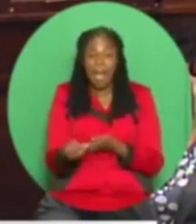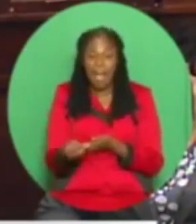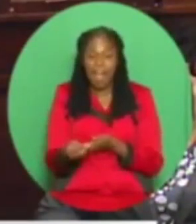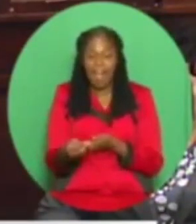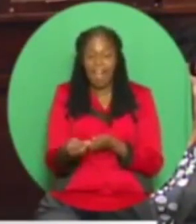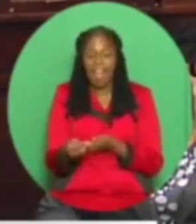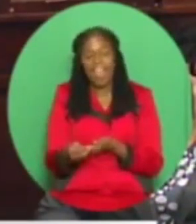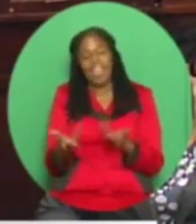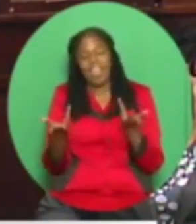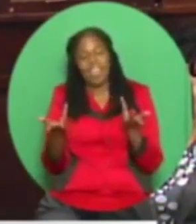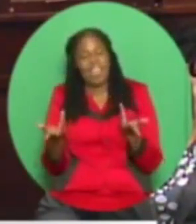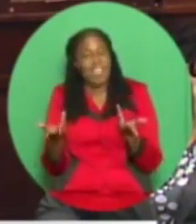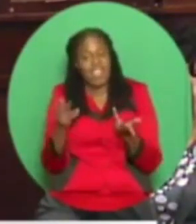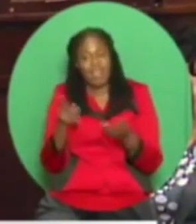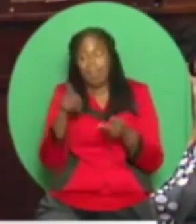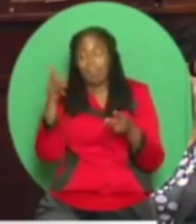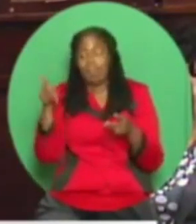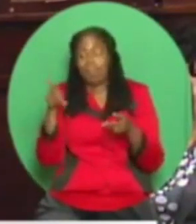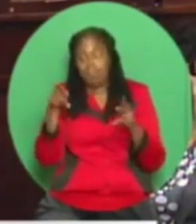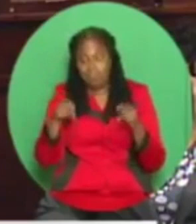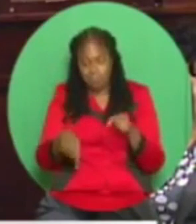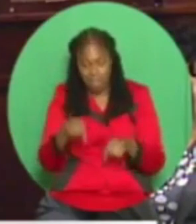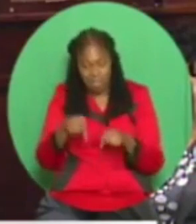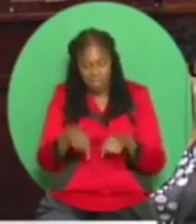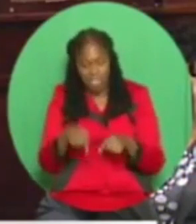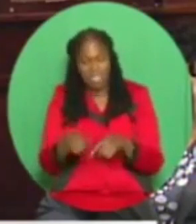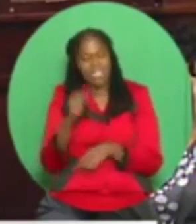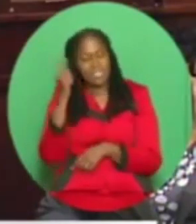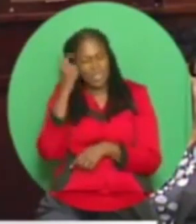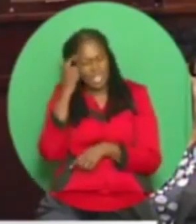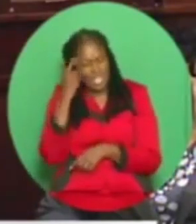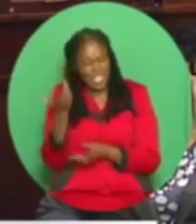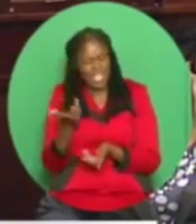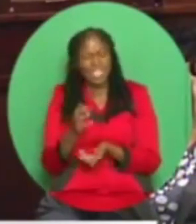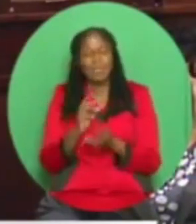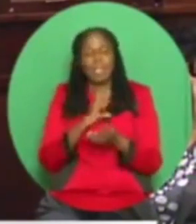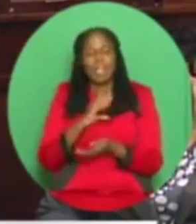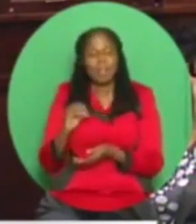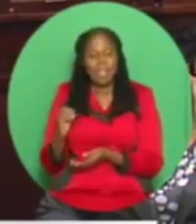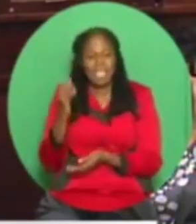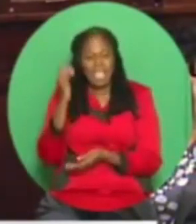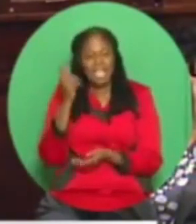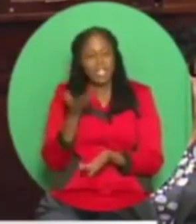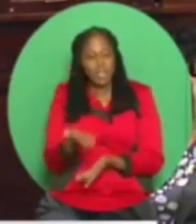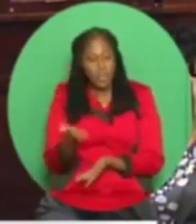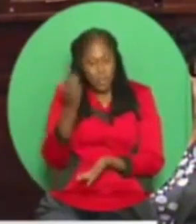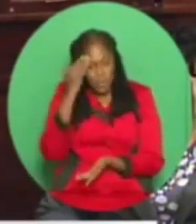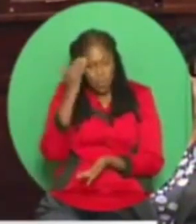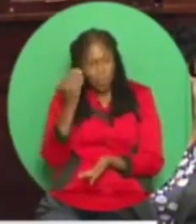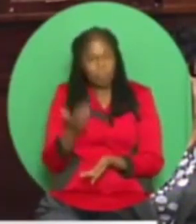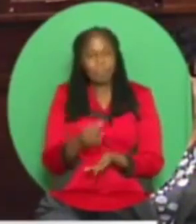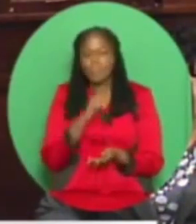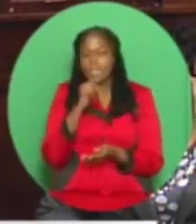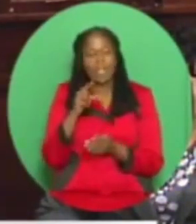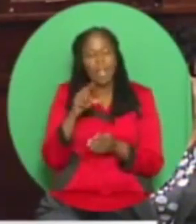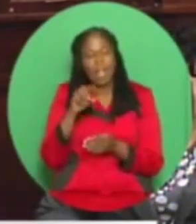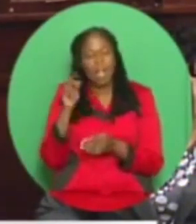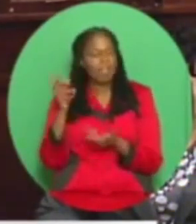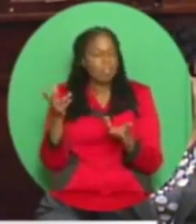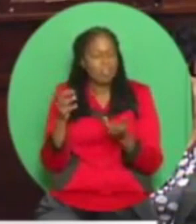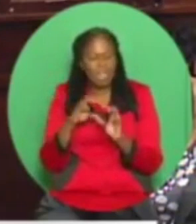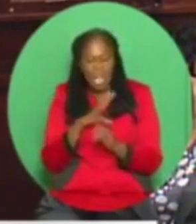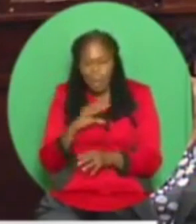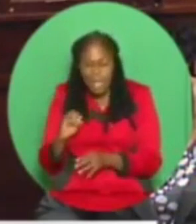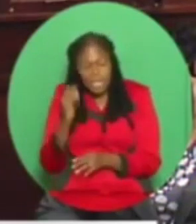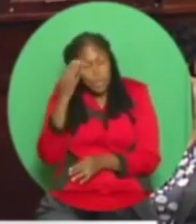think always that it will be some companies known to you, but not companies that are unknown. Madam Speaker, would you believe that this